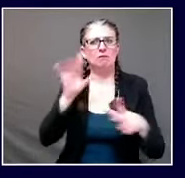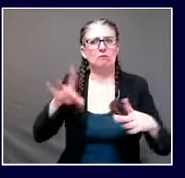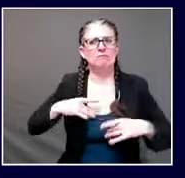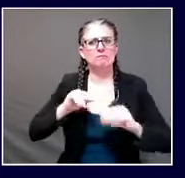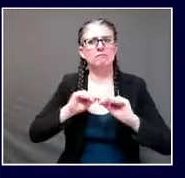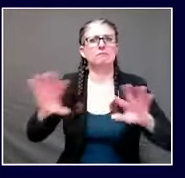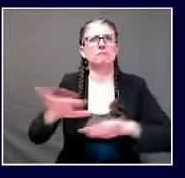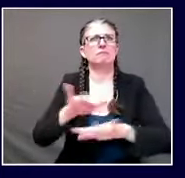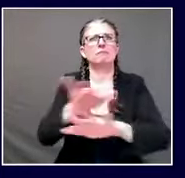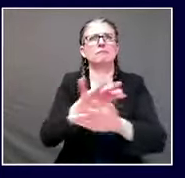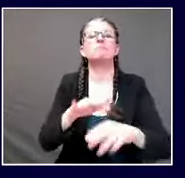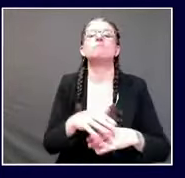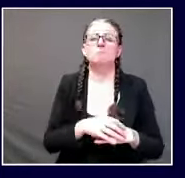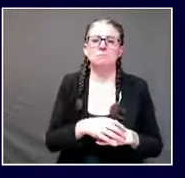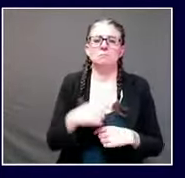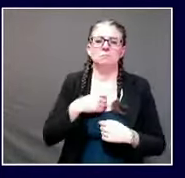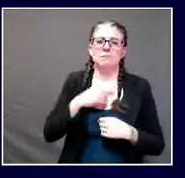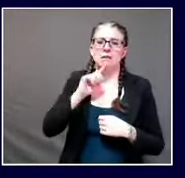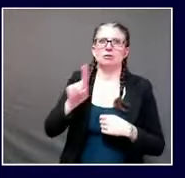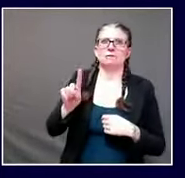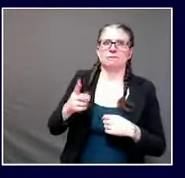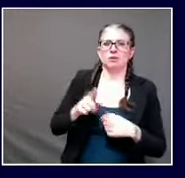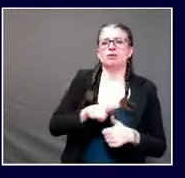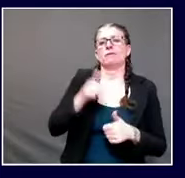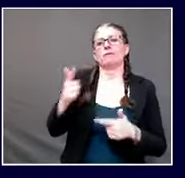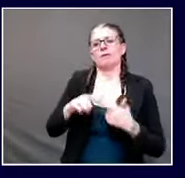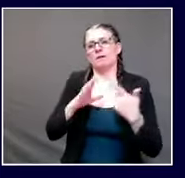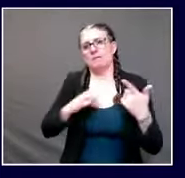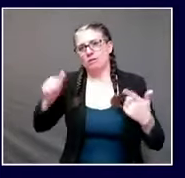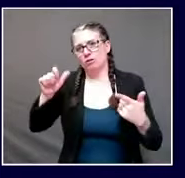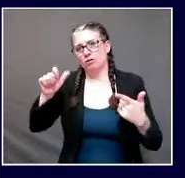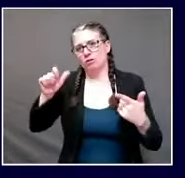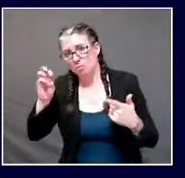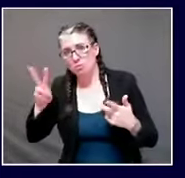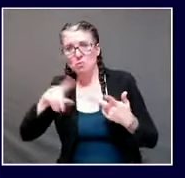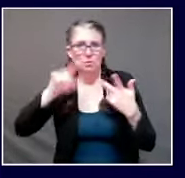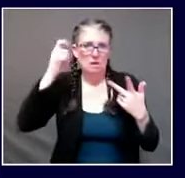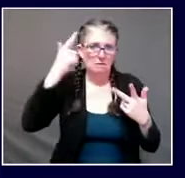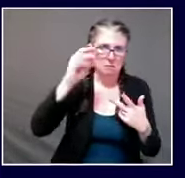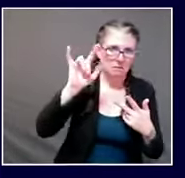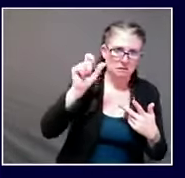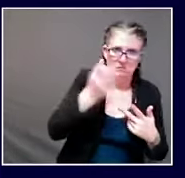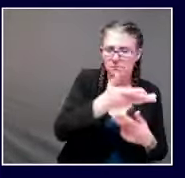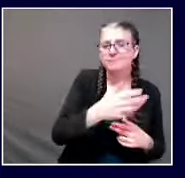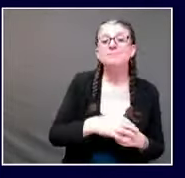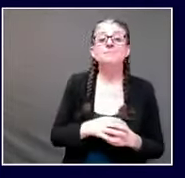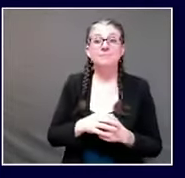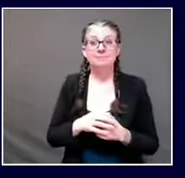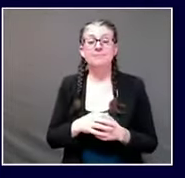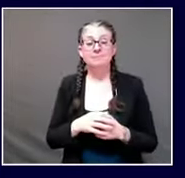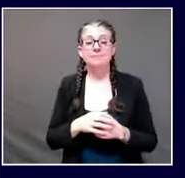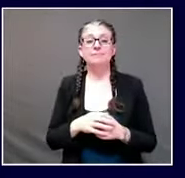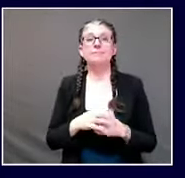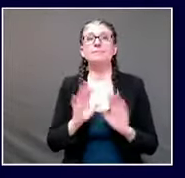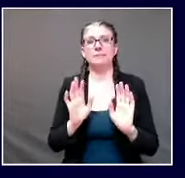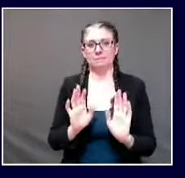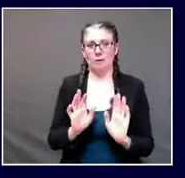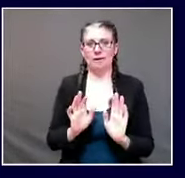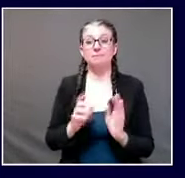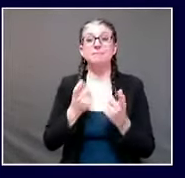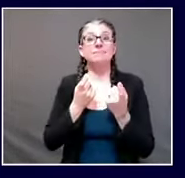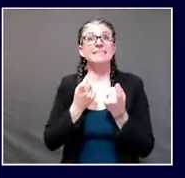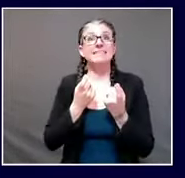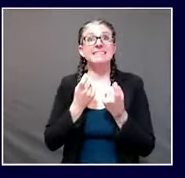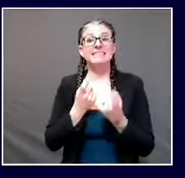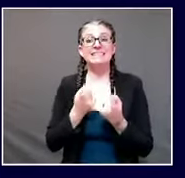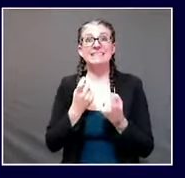lambrugh and governor bills uh the riskiest part of of going out for skiing is what we would think of and is is